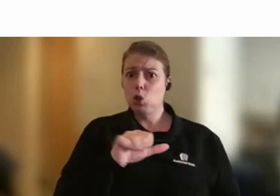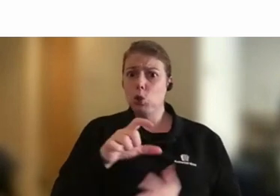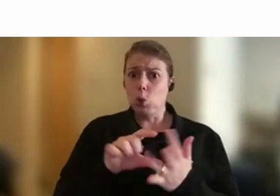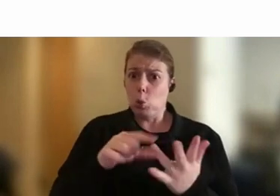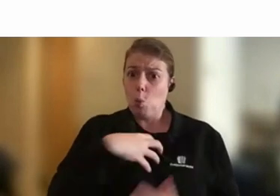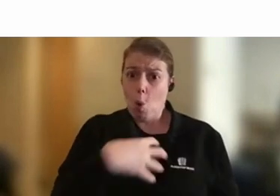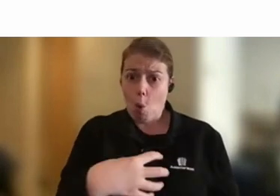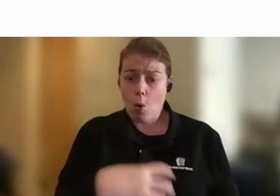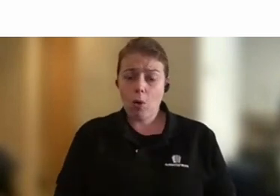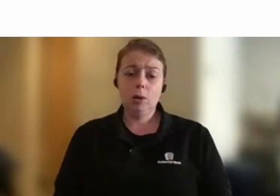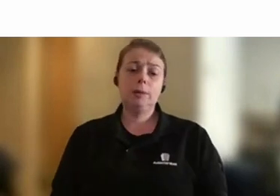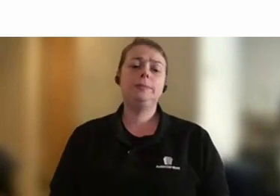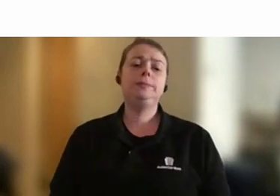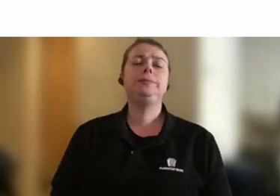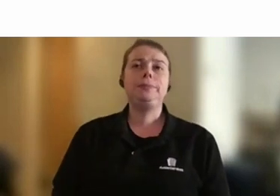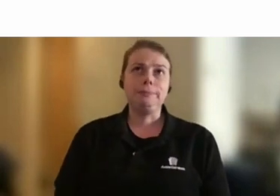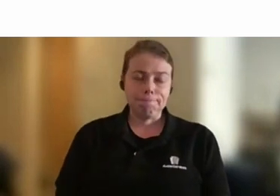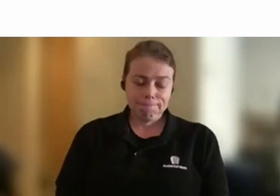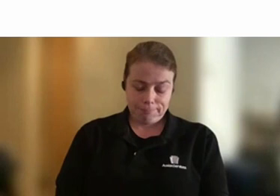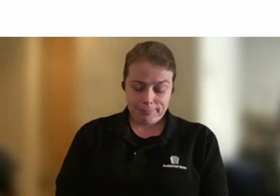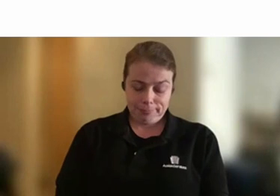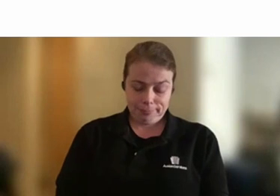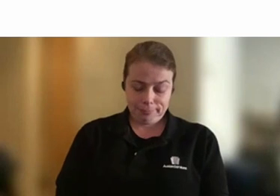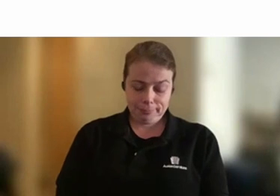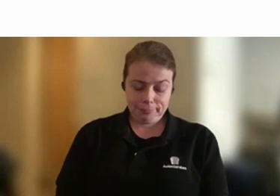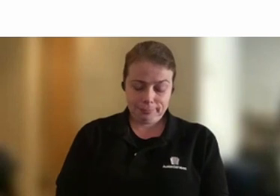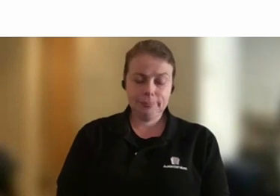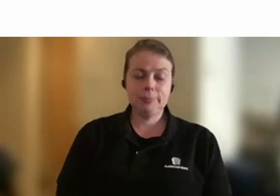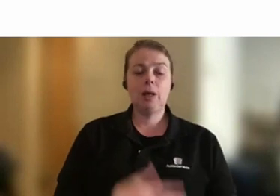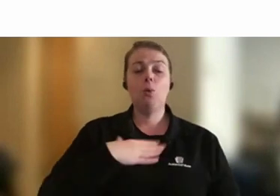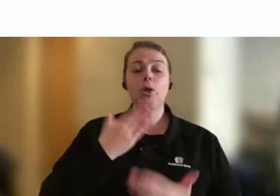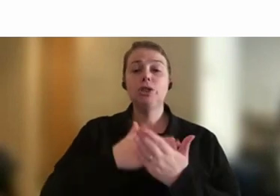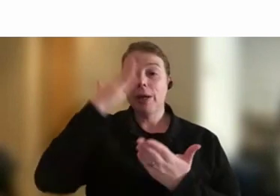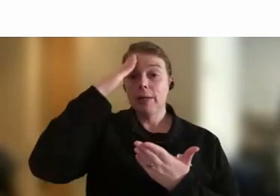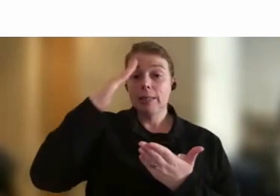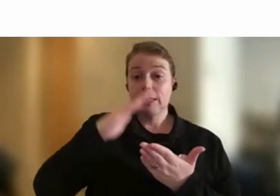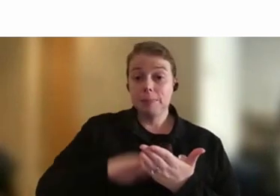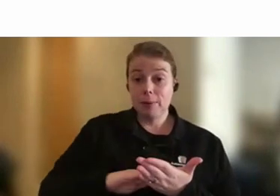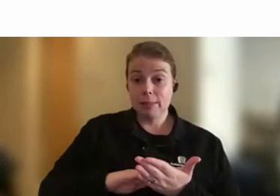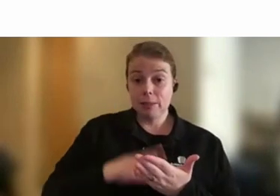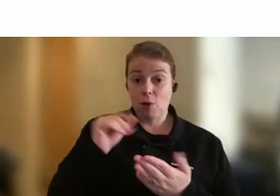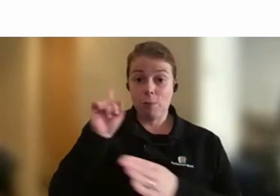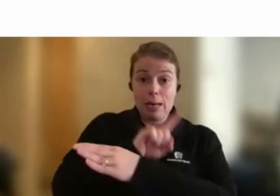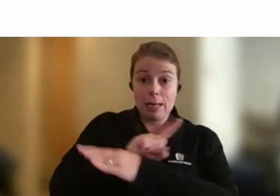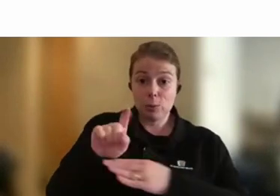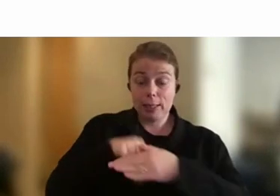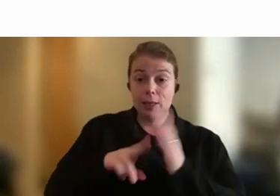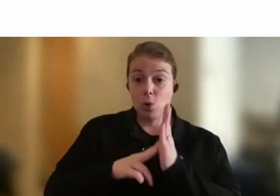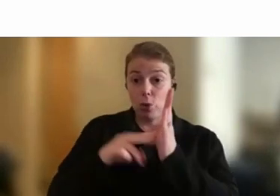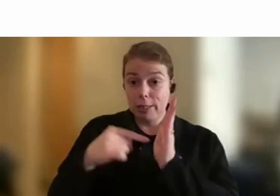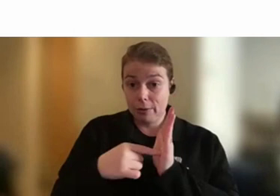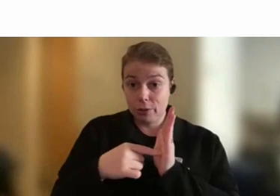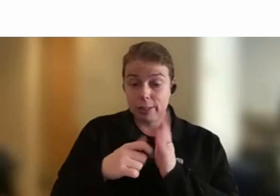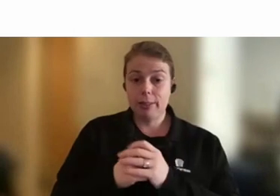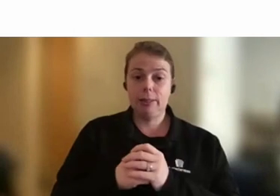one thing I will say is, so I want to talk to an experience I had last week when I was in the Northern Territory. But first I will reference